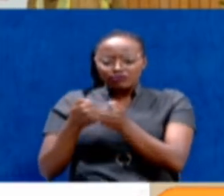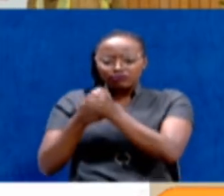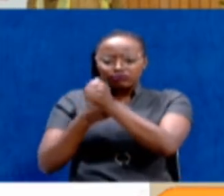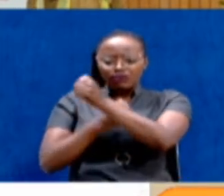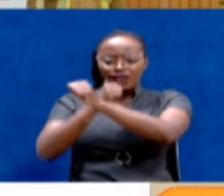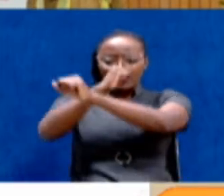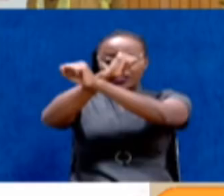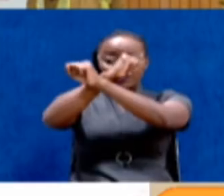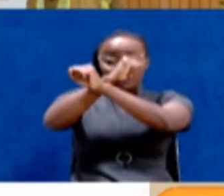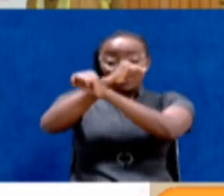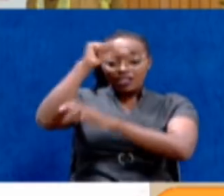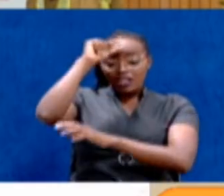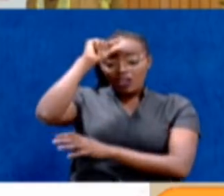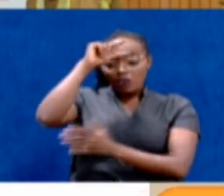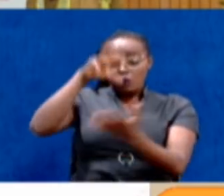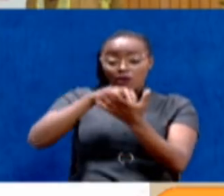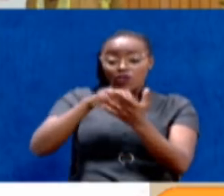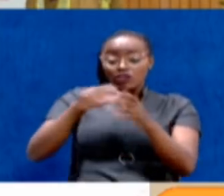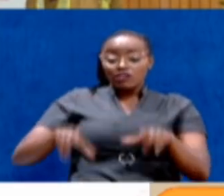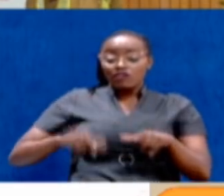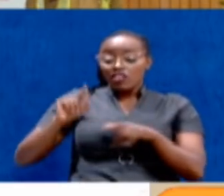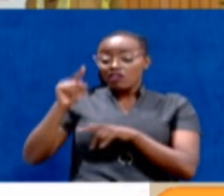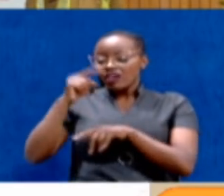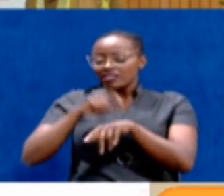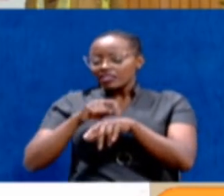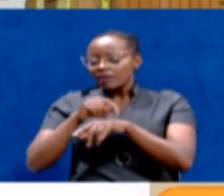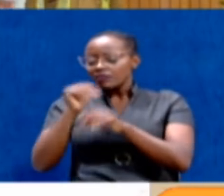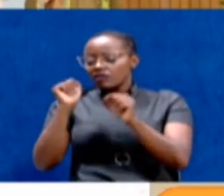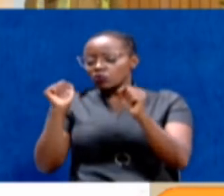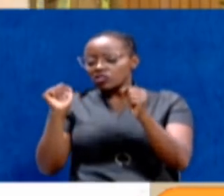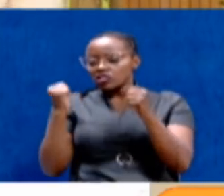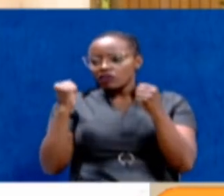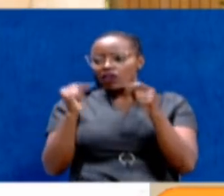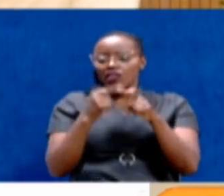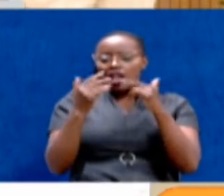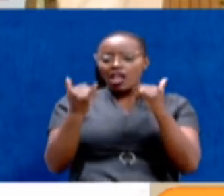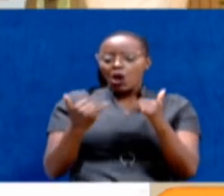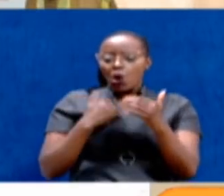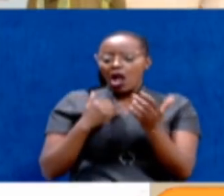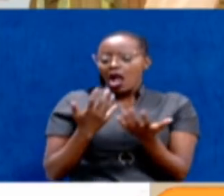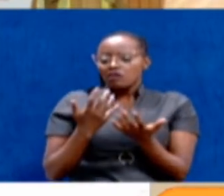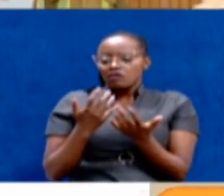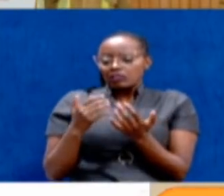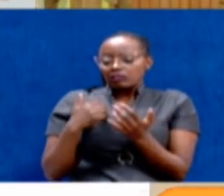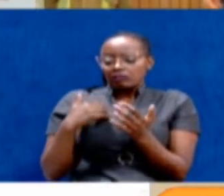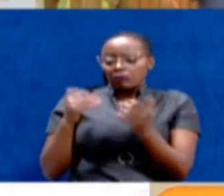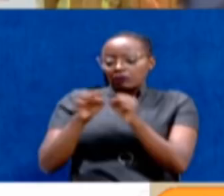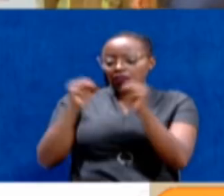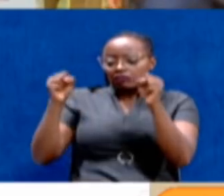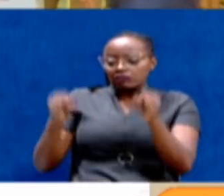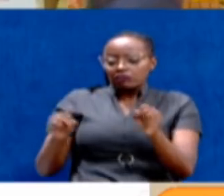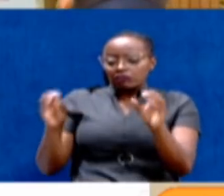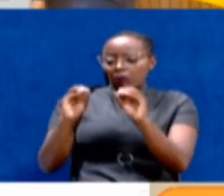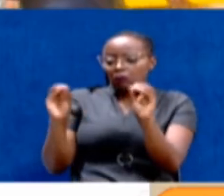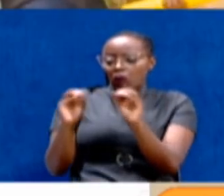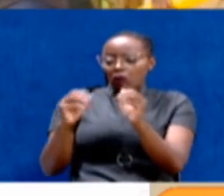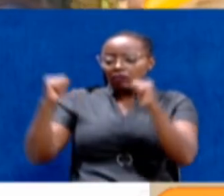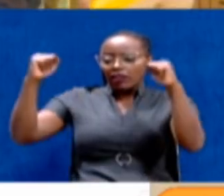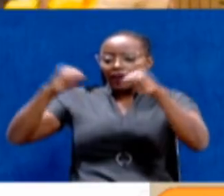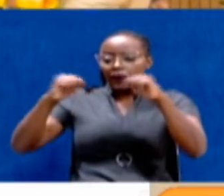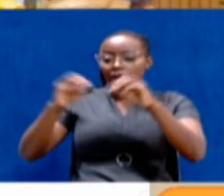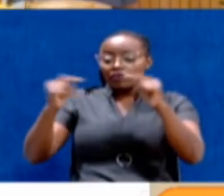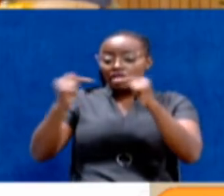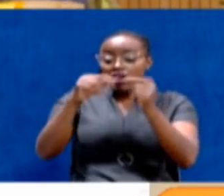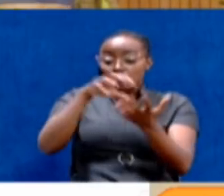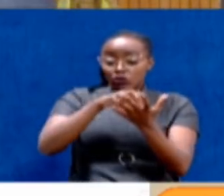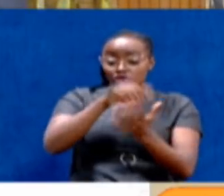forcefully defended government position. Having survived the first purge, Duwale appears to have fallen out of favor with the system, occasioning his ouster from